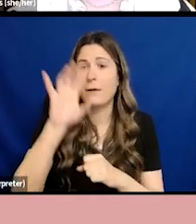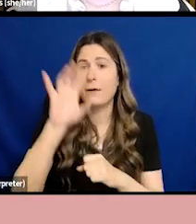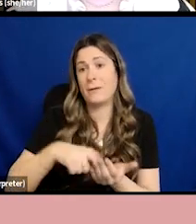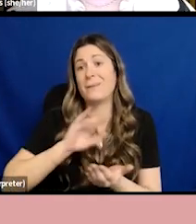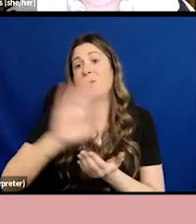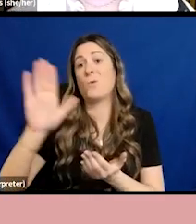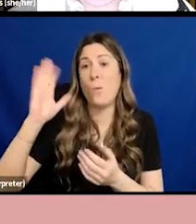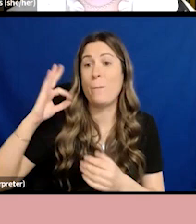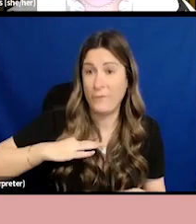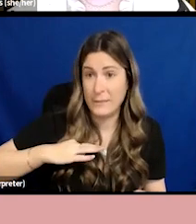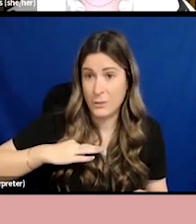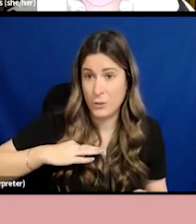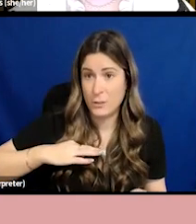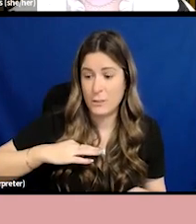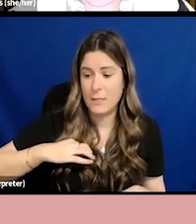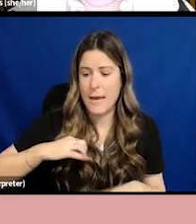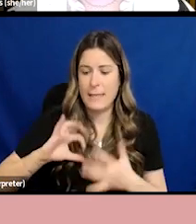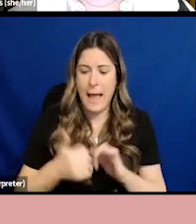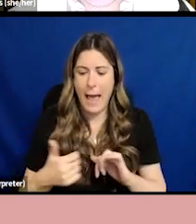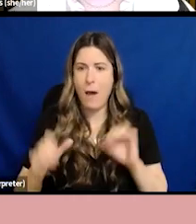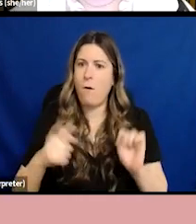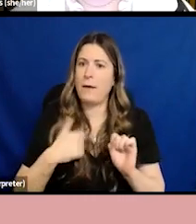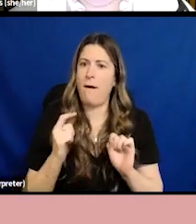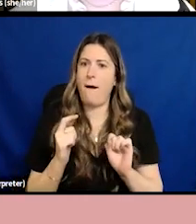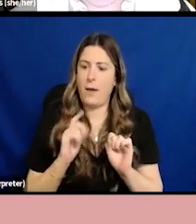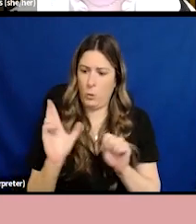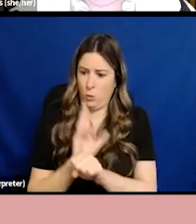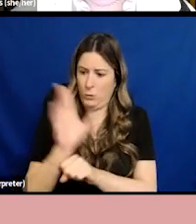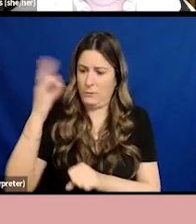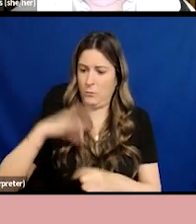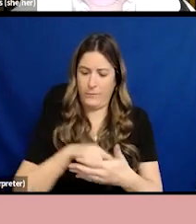them to make the world a better place for other people.